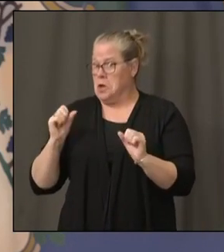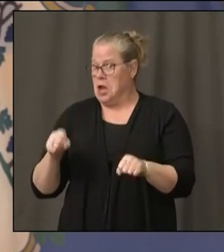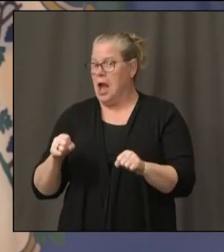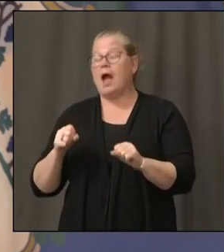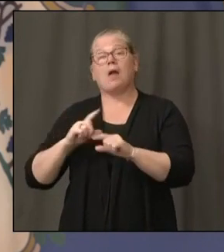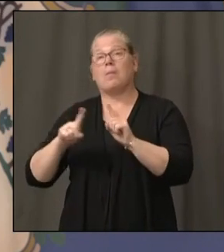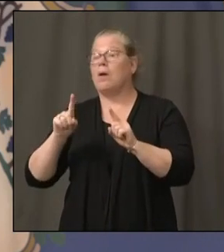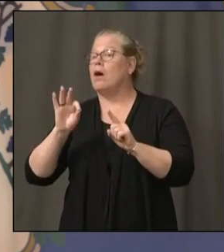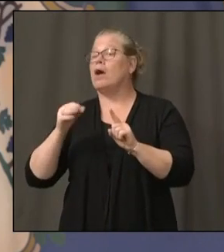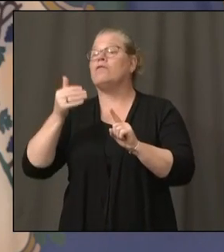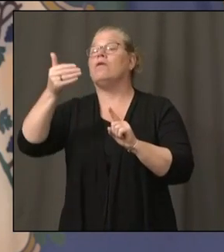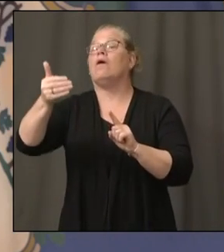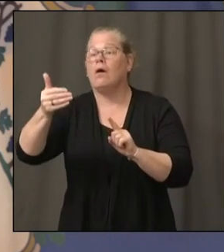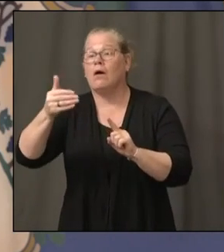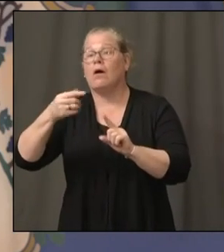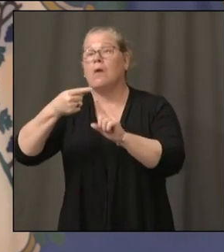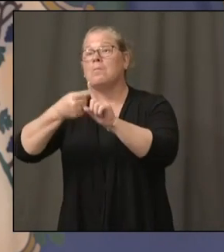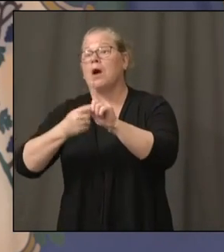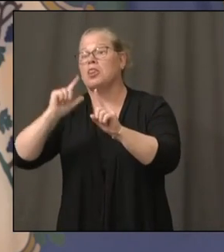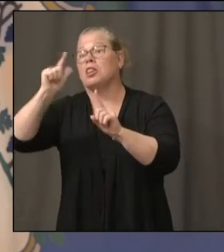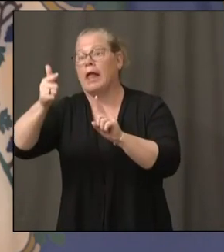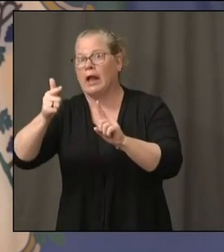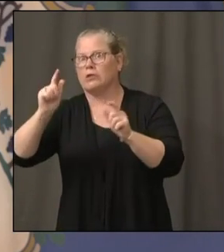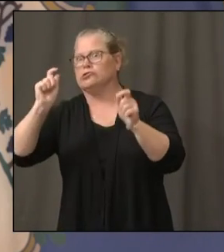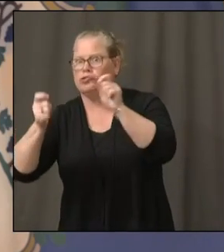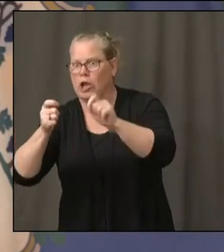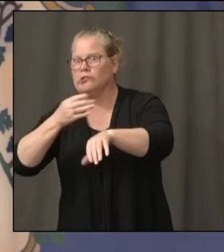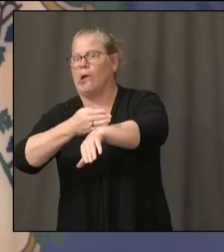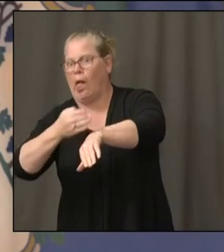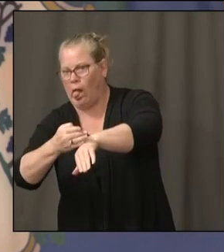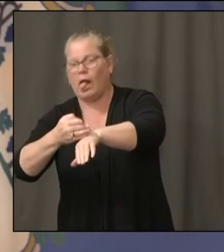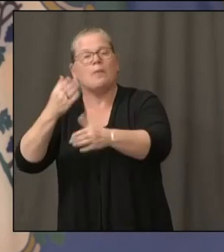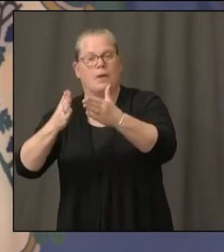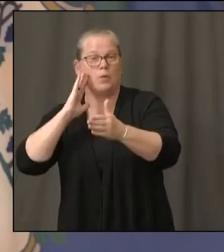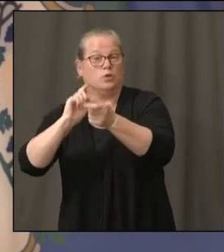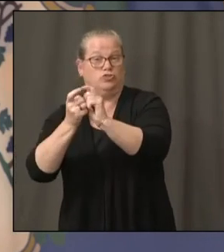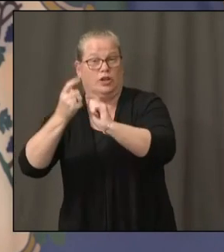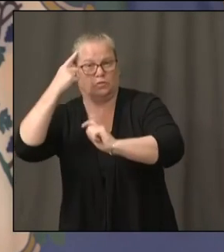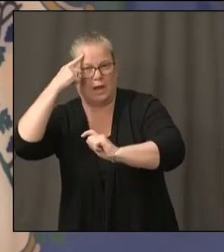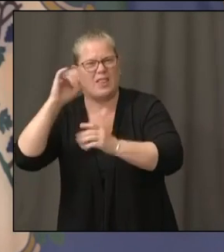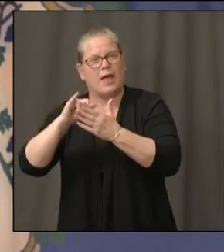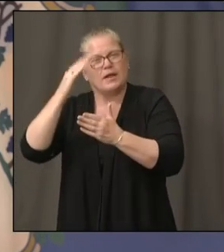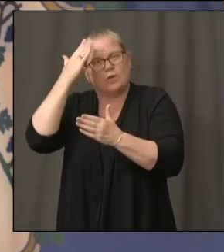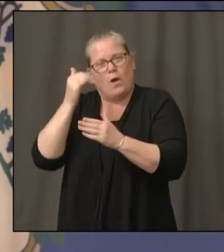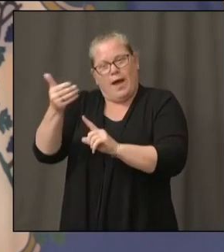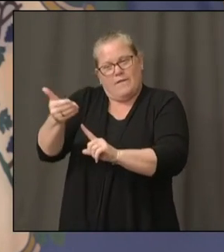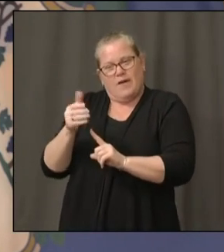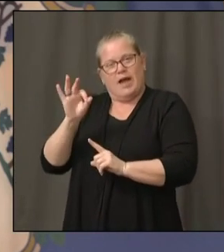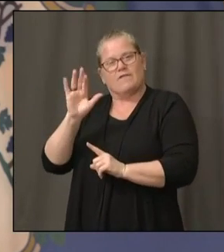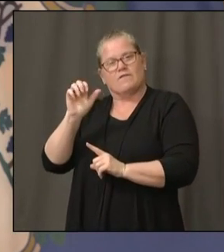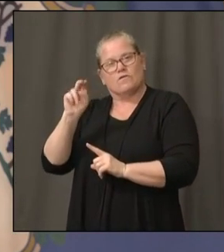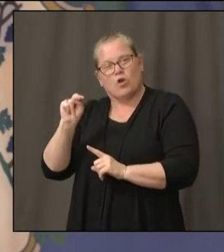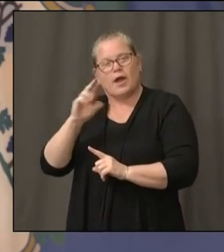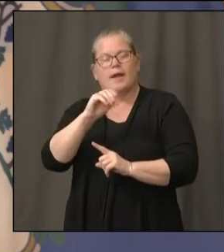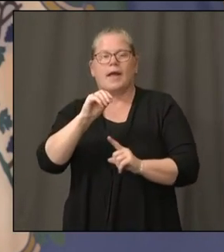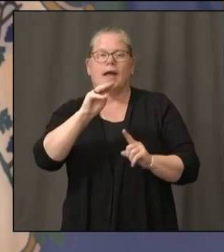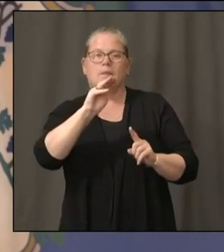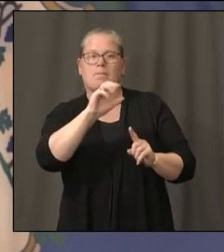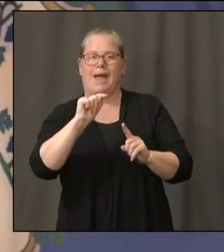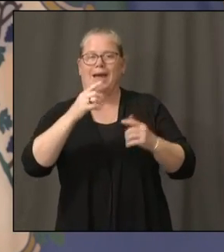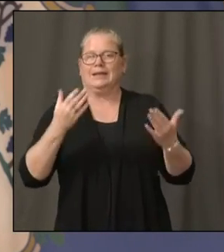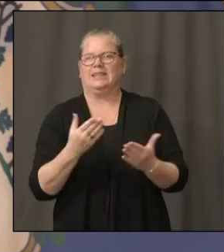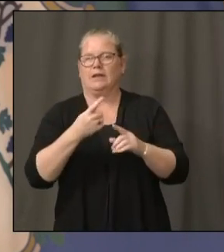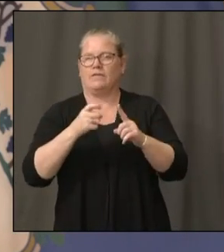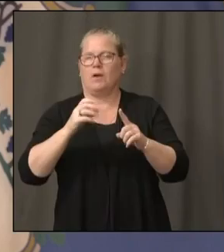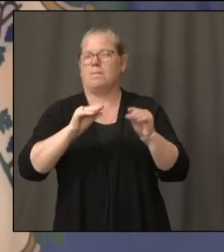Rabinowitz is here to tell you what she's hearing from the superintendents. And then Matt Carter will be here to answer any questions you have from the epidemiology point of